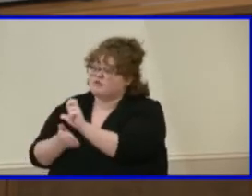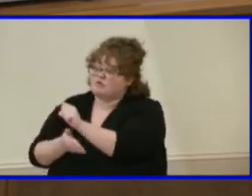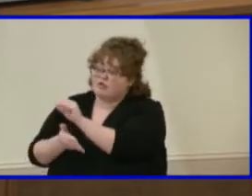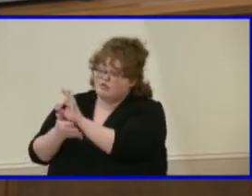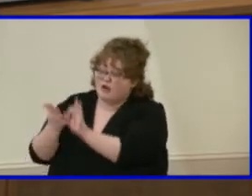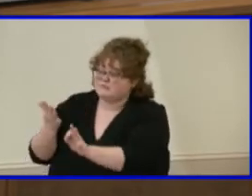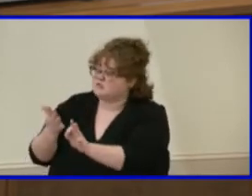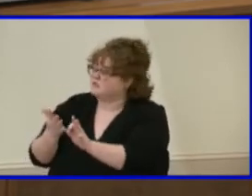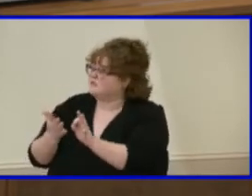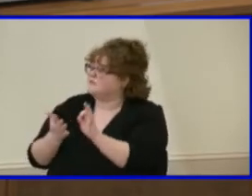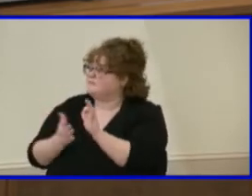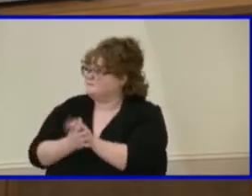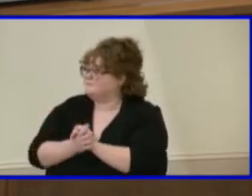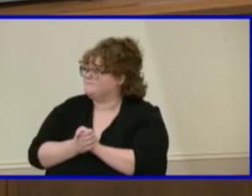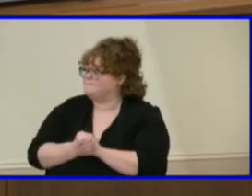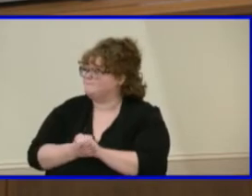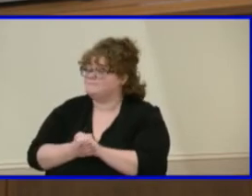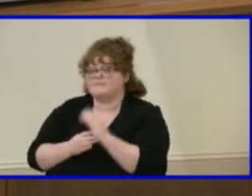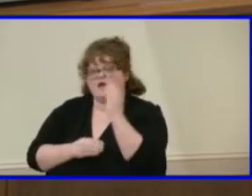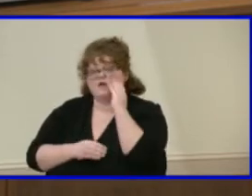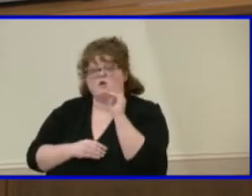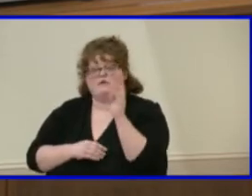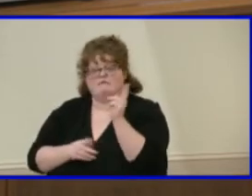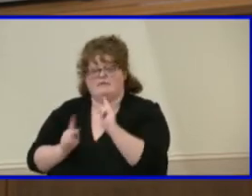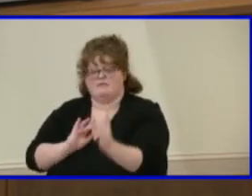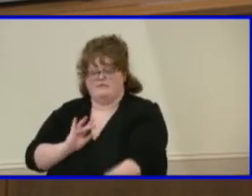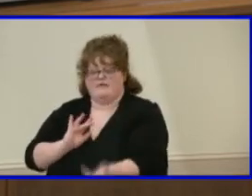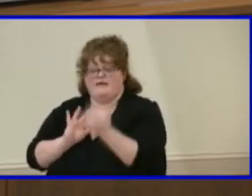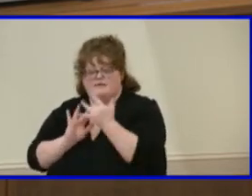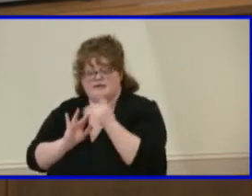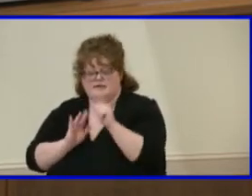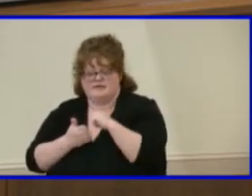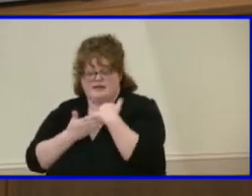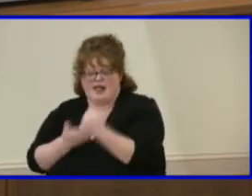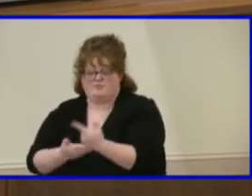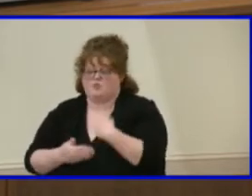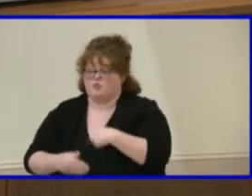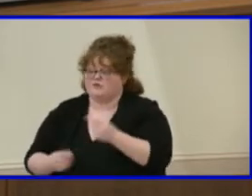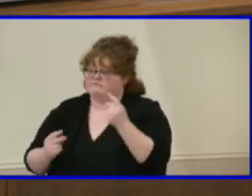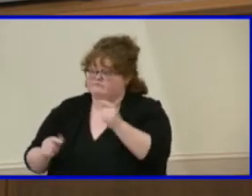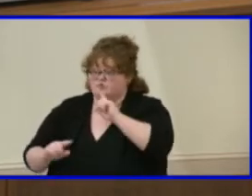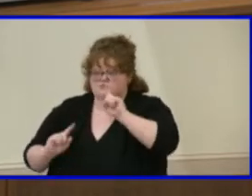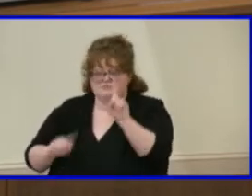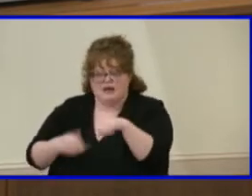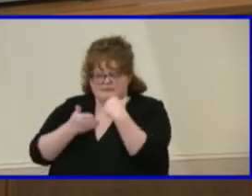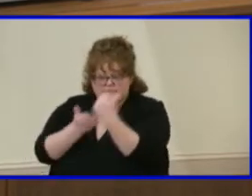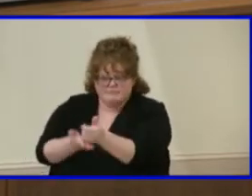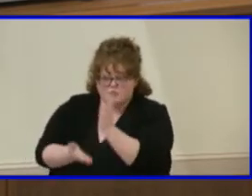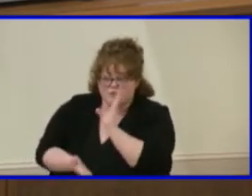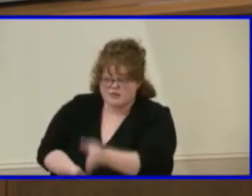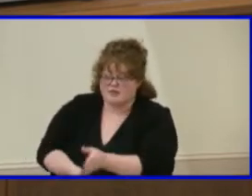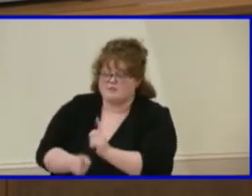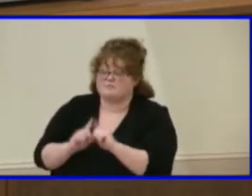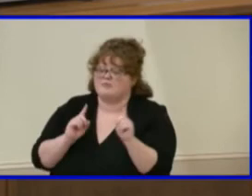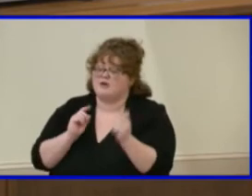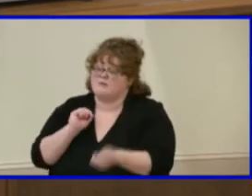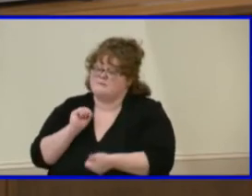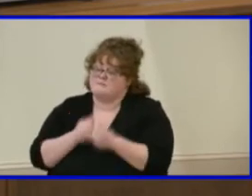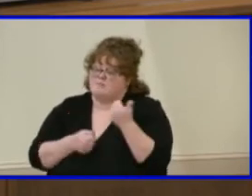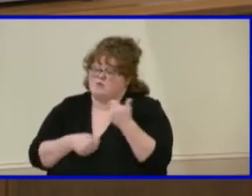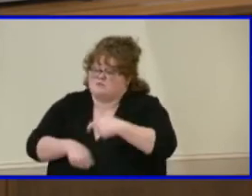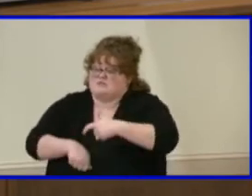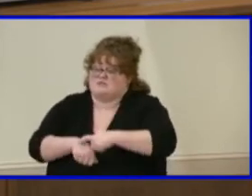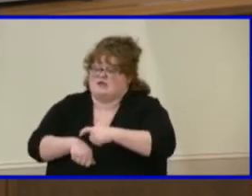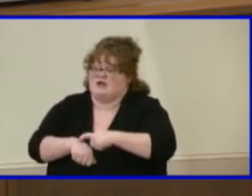I know that if people reach out to us needing assistance, we are very responsive. But again, most of what we're doing,